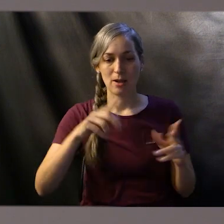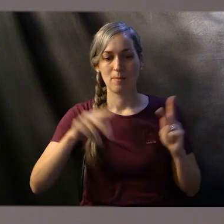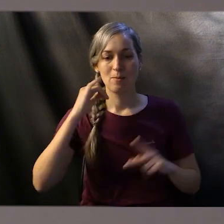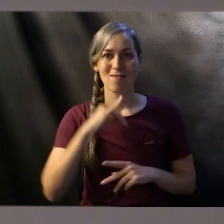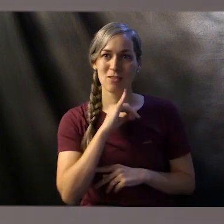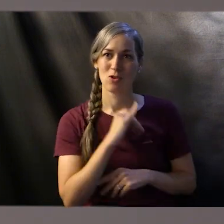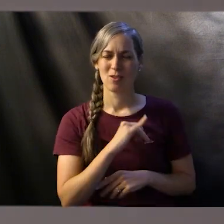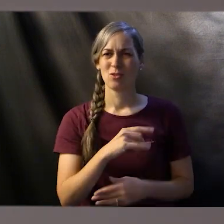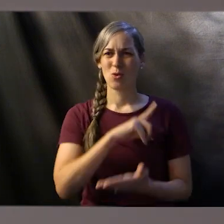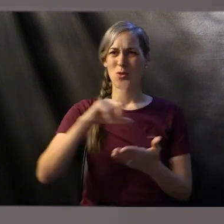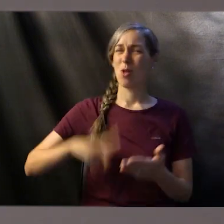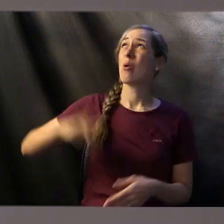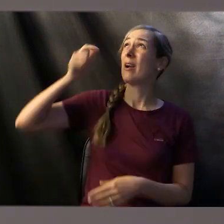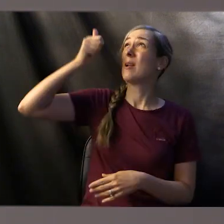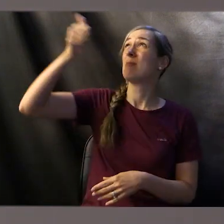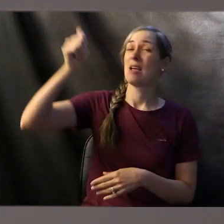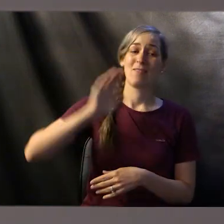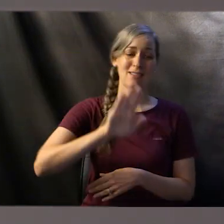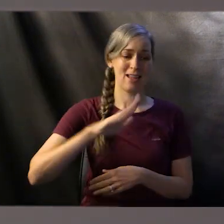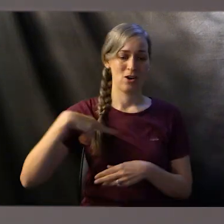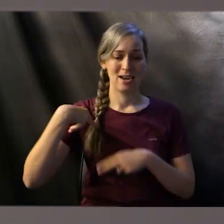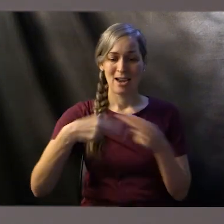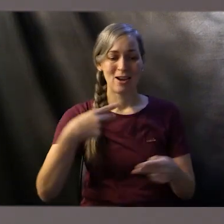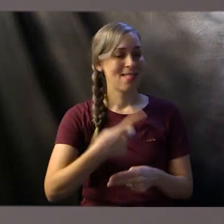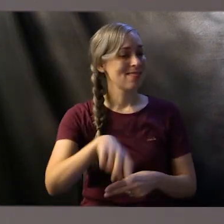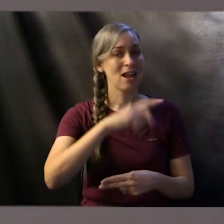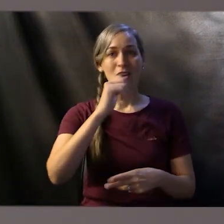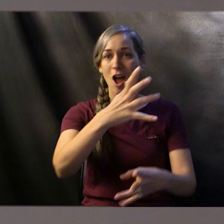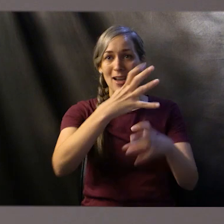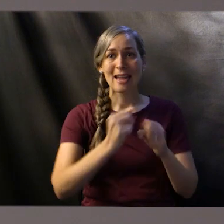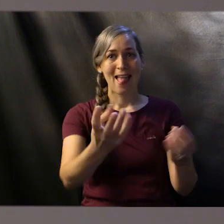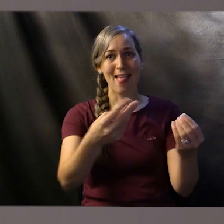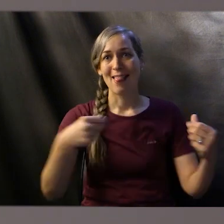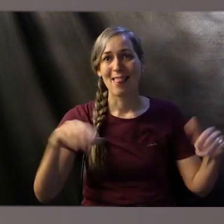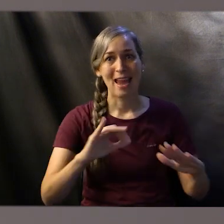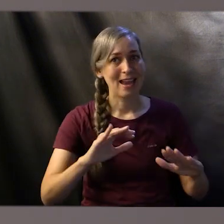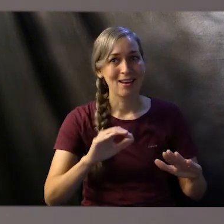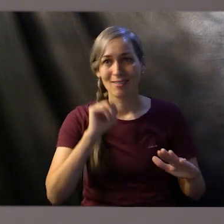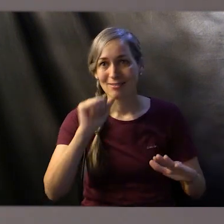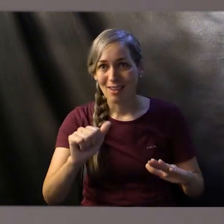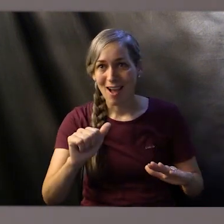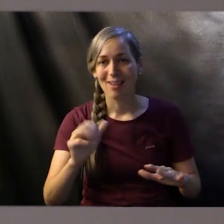of Israel. So the Lord is their inheritance. They don't actually get land. They don't get anything here. They get